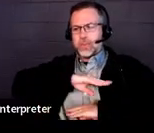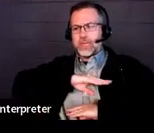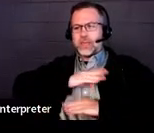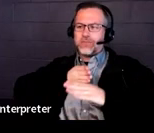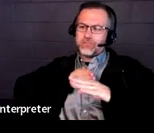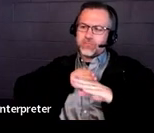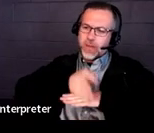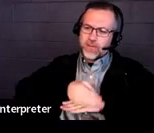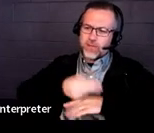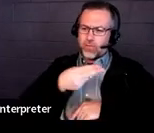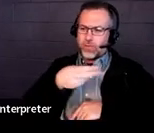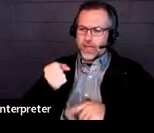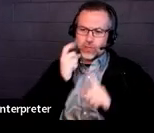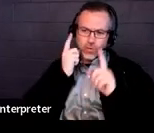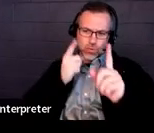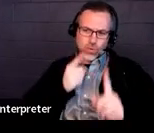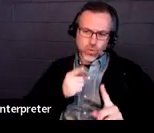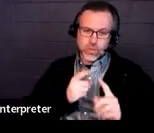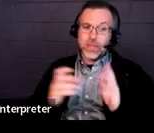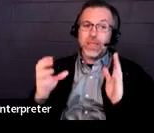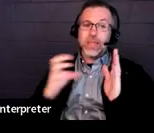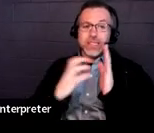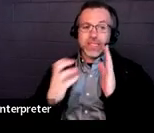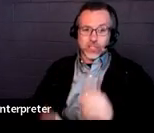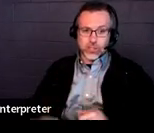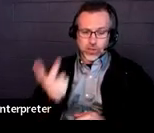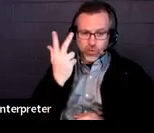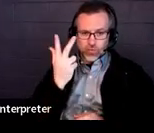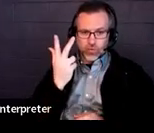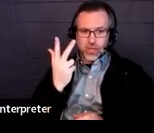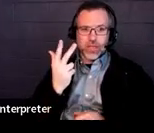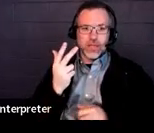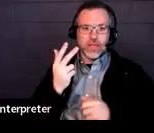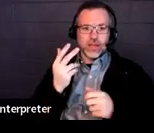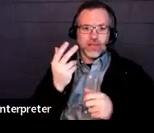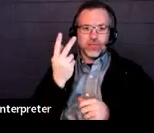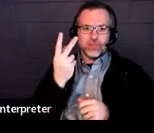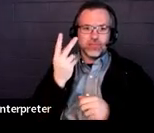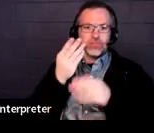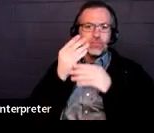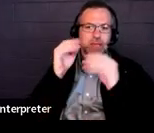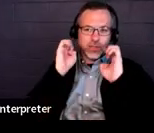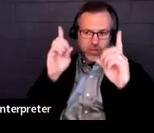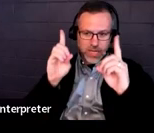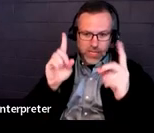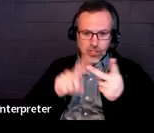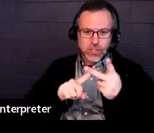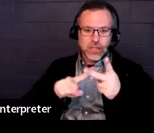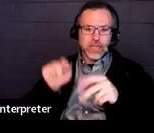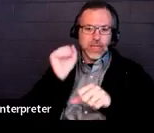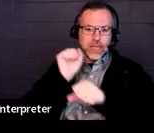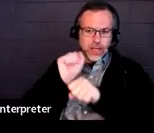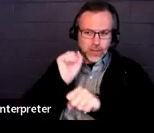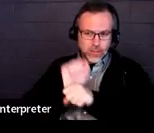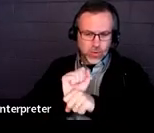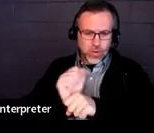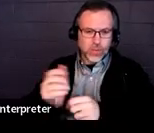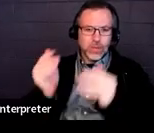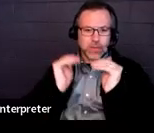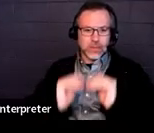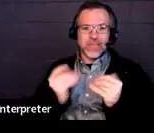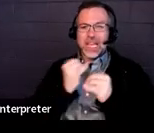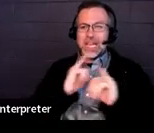And this section three is broken up into education, employment, training, and independent living is optional.